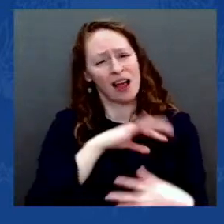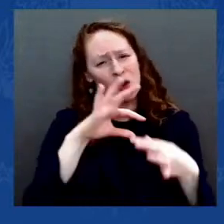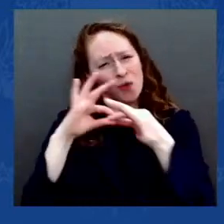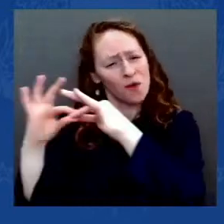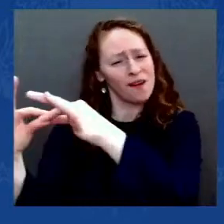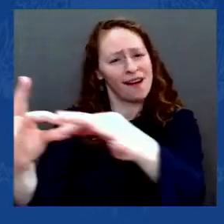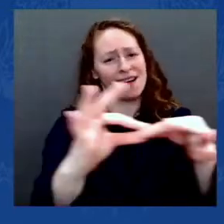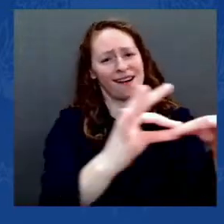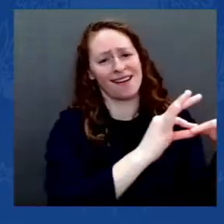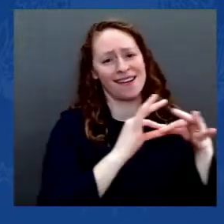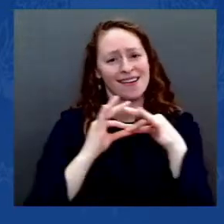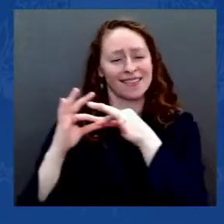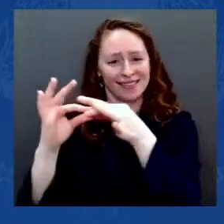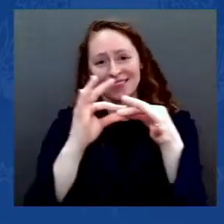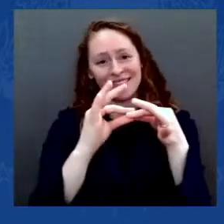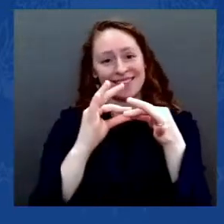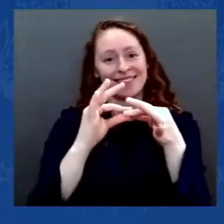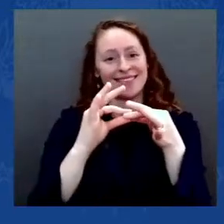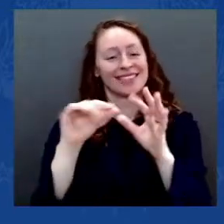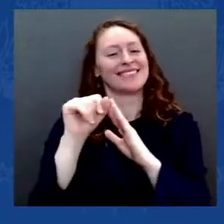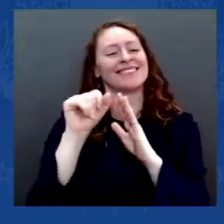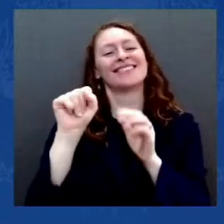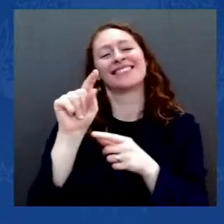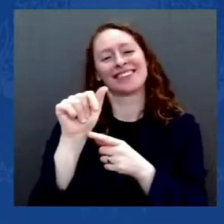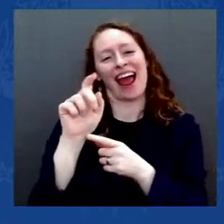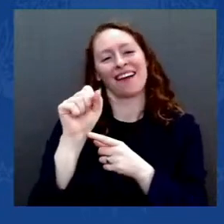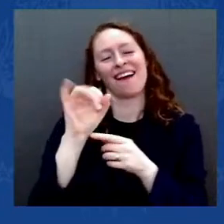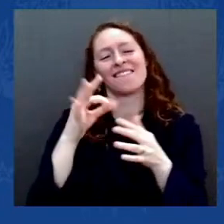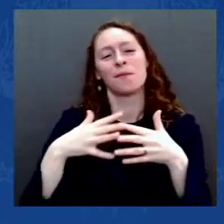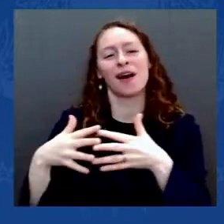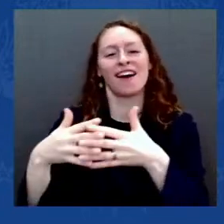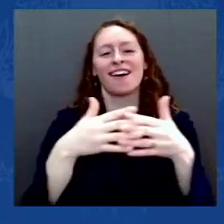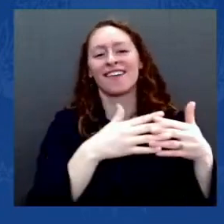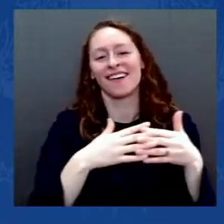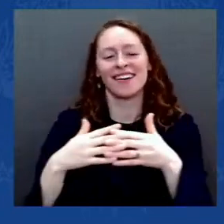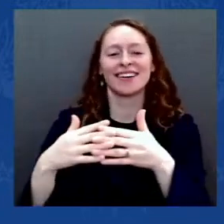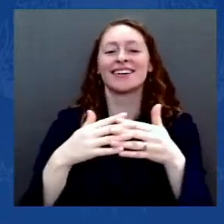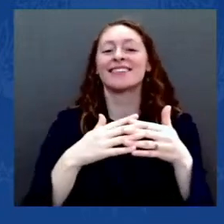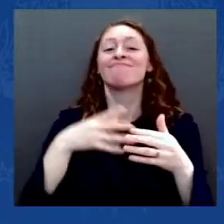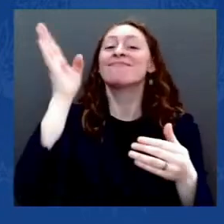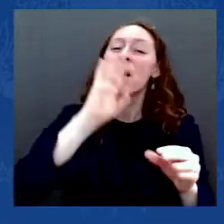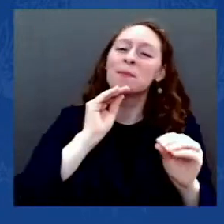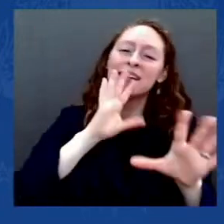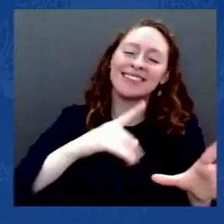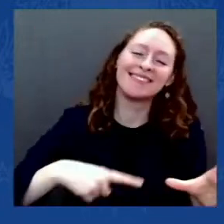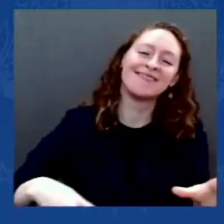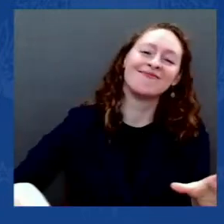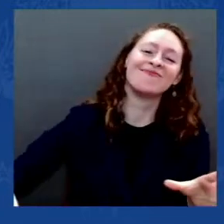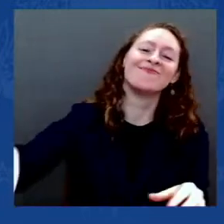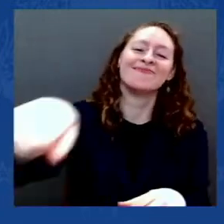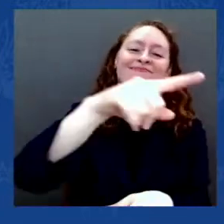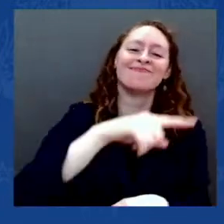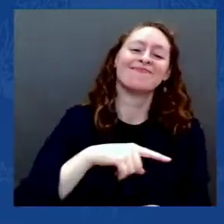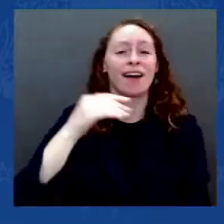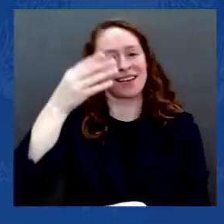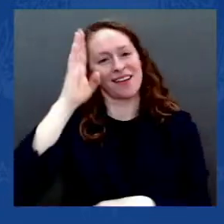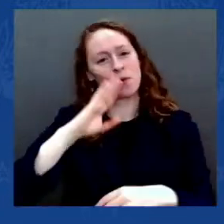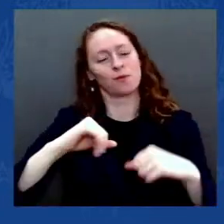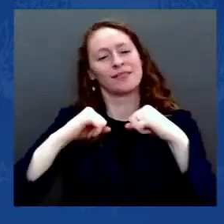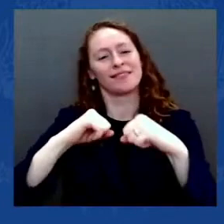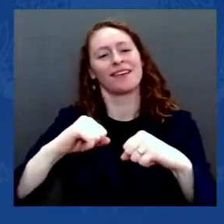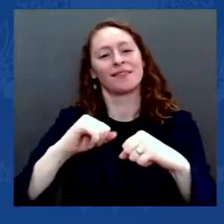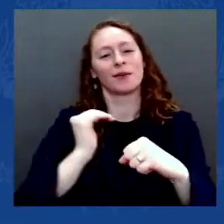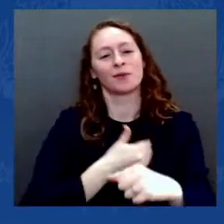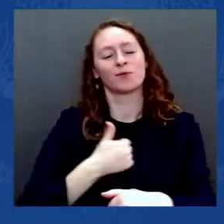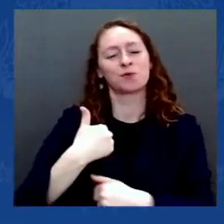God bless you all. May God protect our troops. And my God bless those